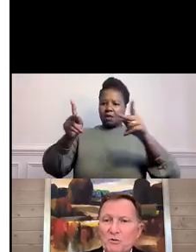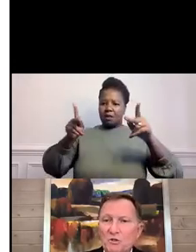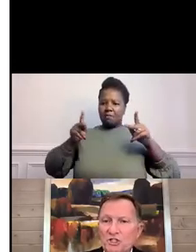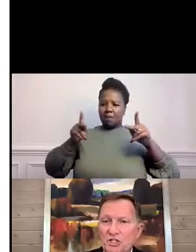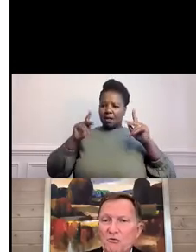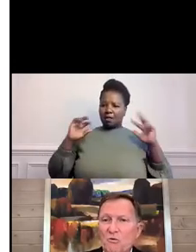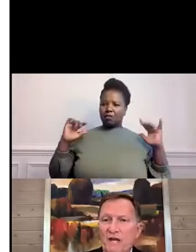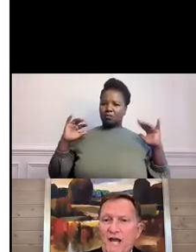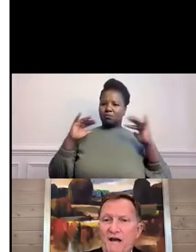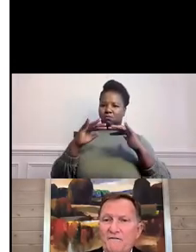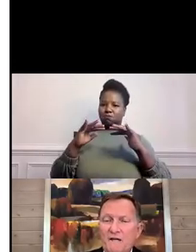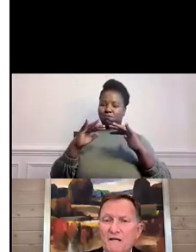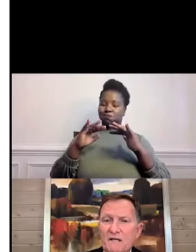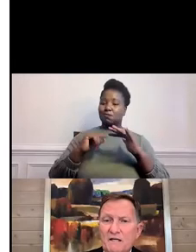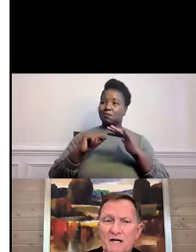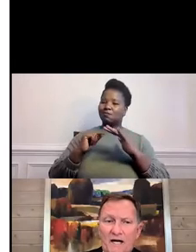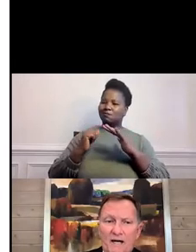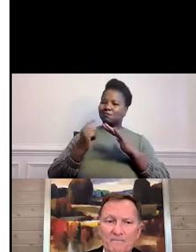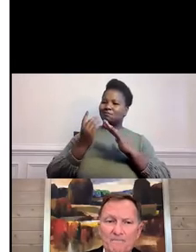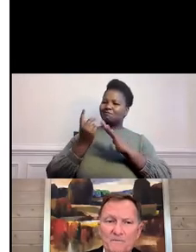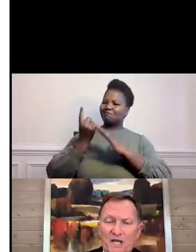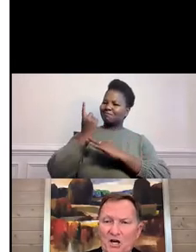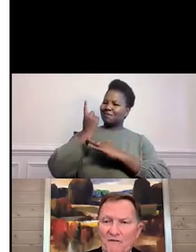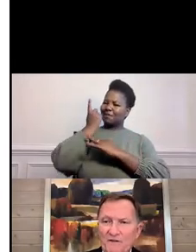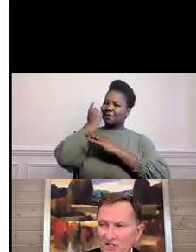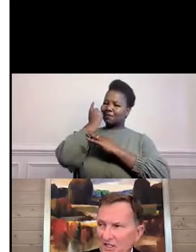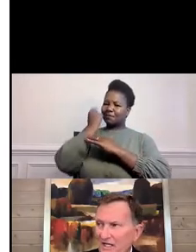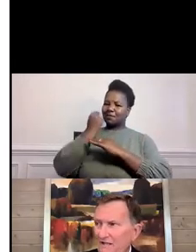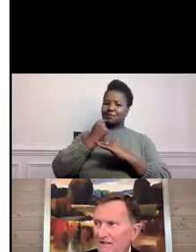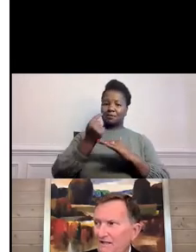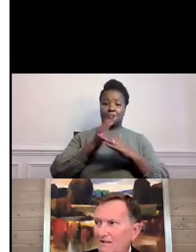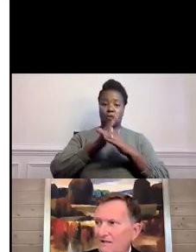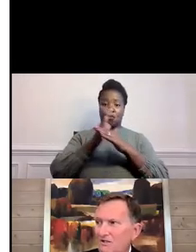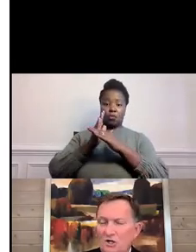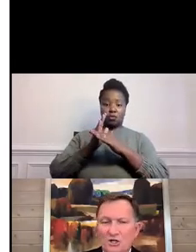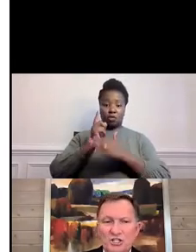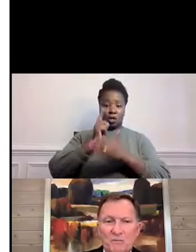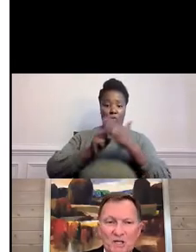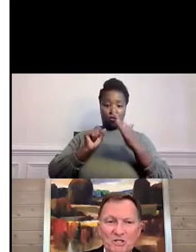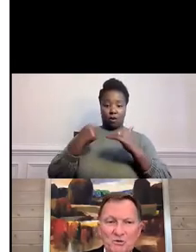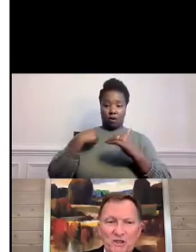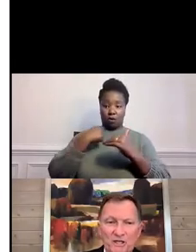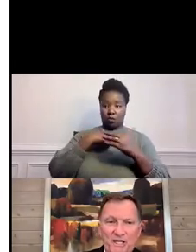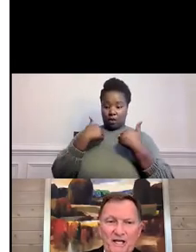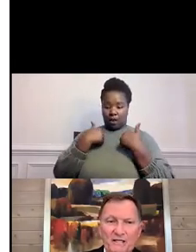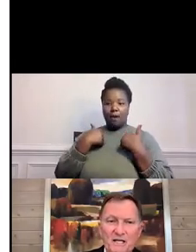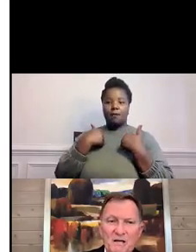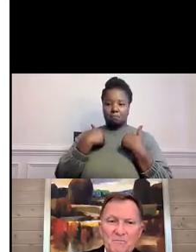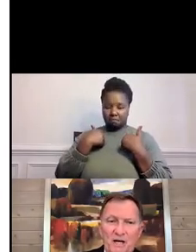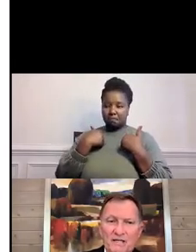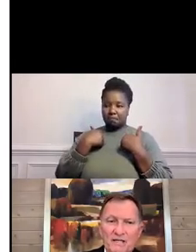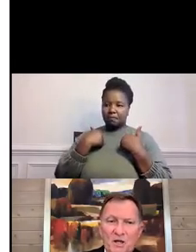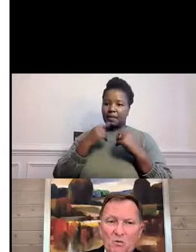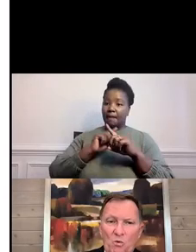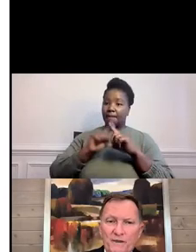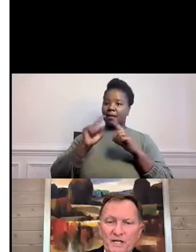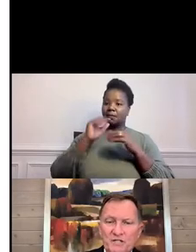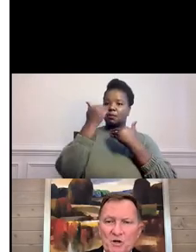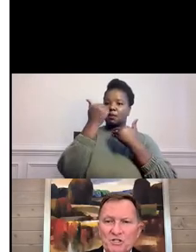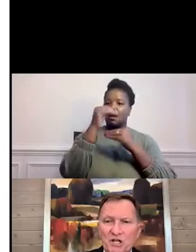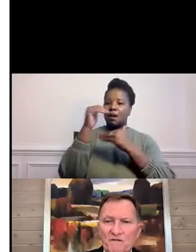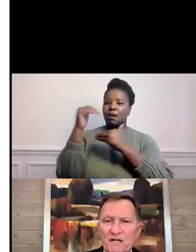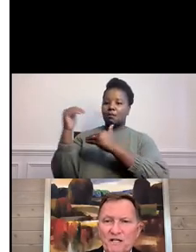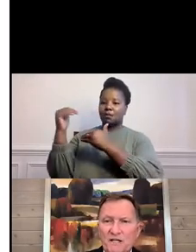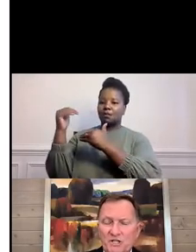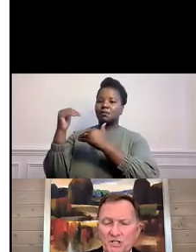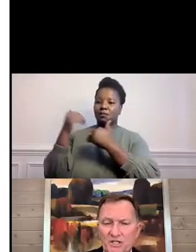ago that we'll share what we have. And obviously, there are some limits within that. But the one that is